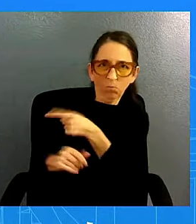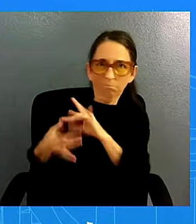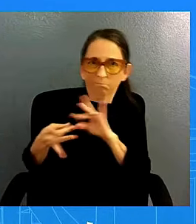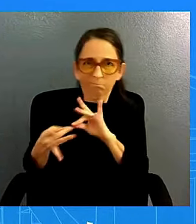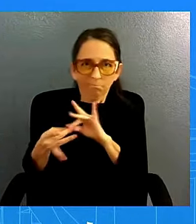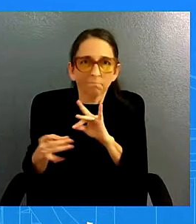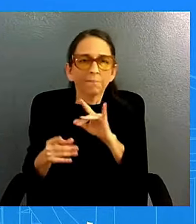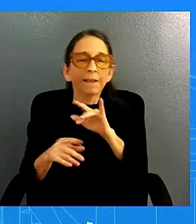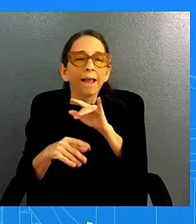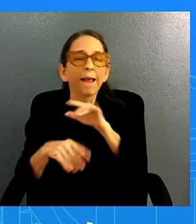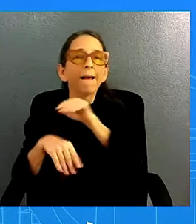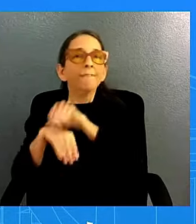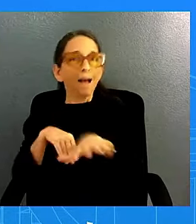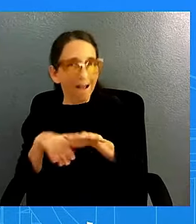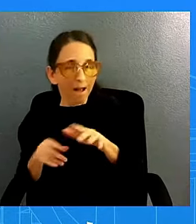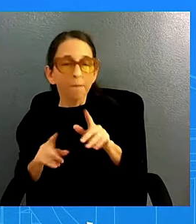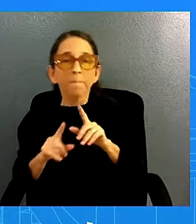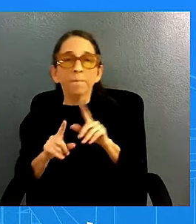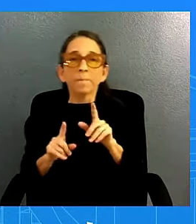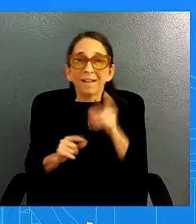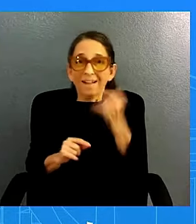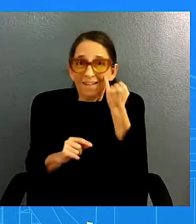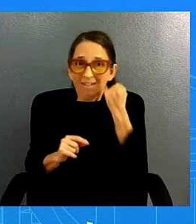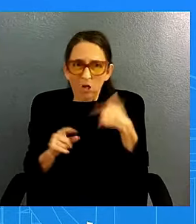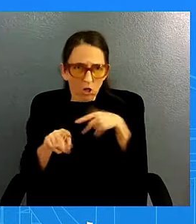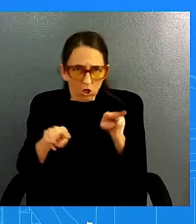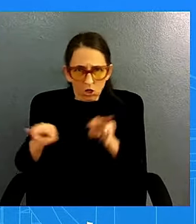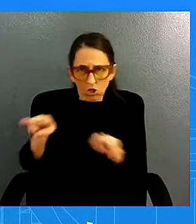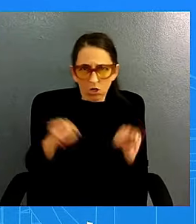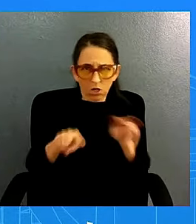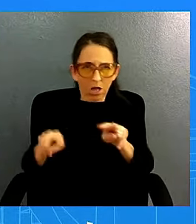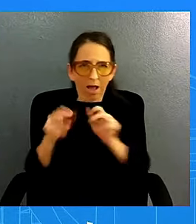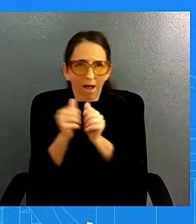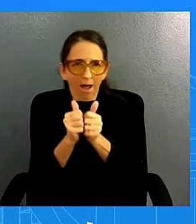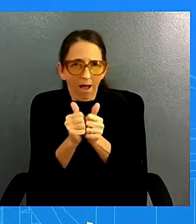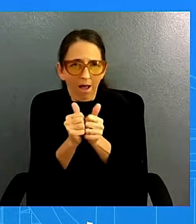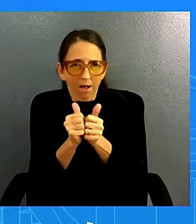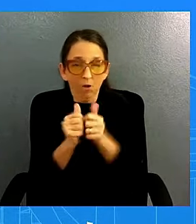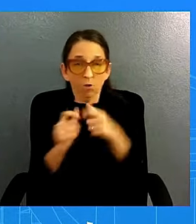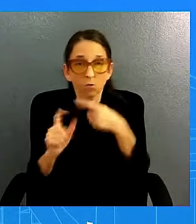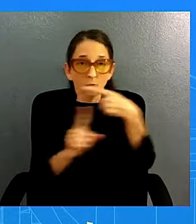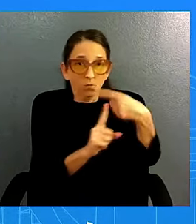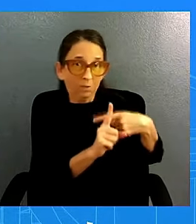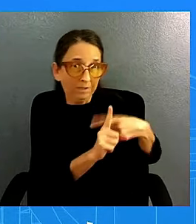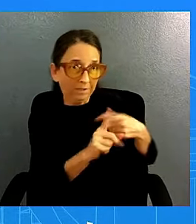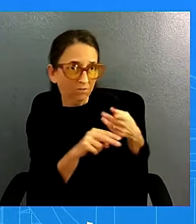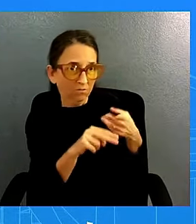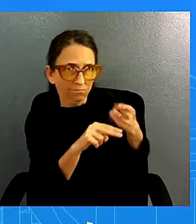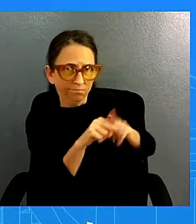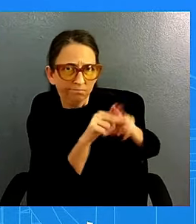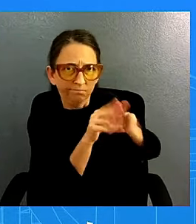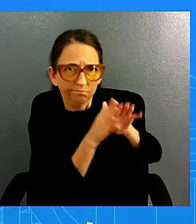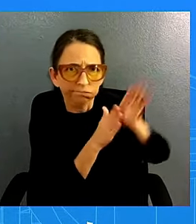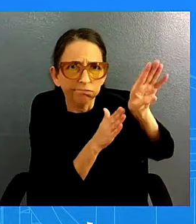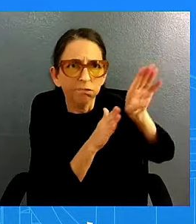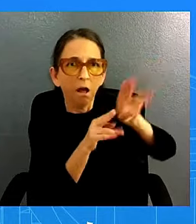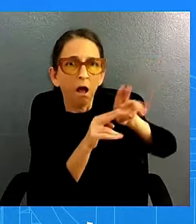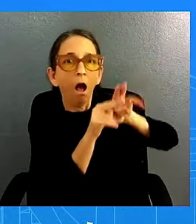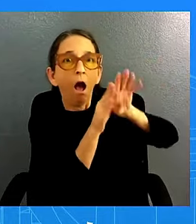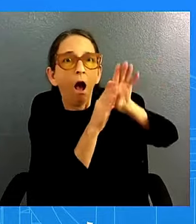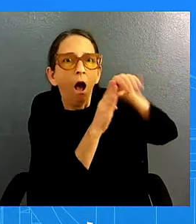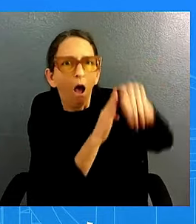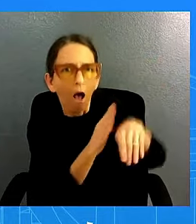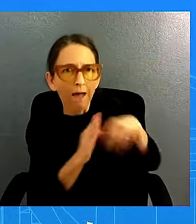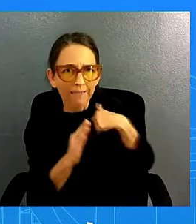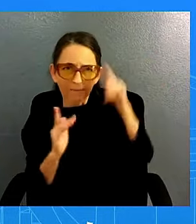mechanics of the lags and the rollover in rental inflation uh we still expect that to show up as easing in the in in the cpi's